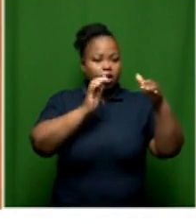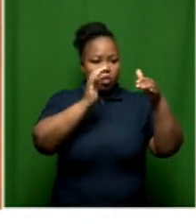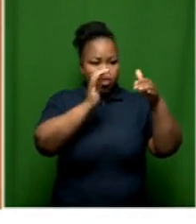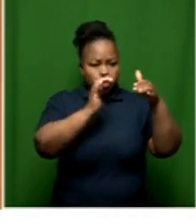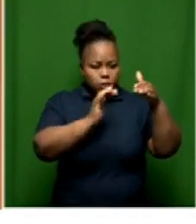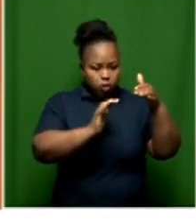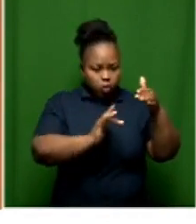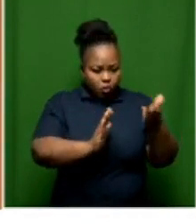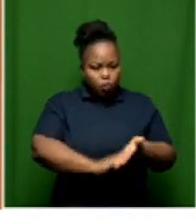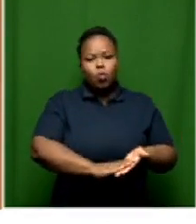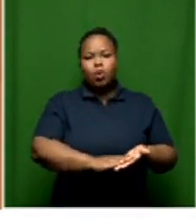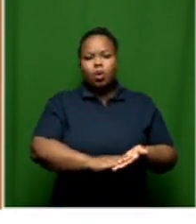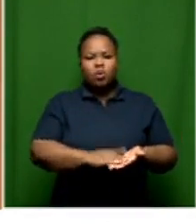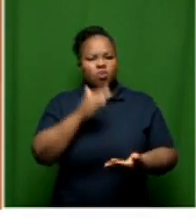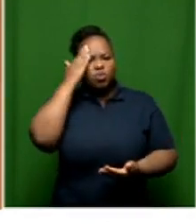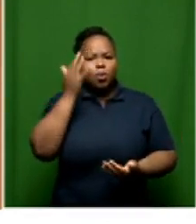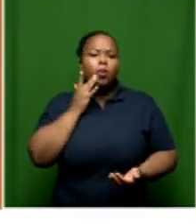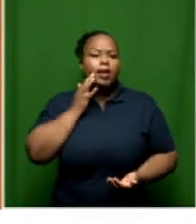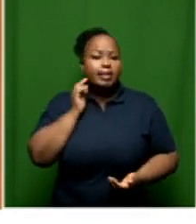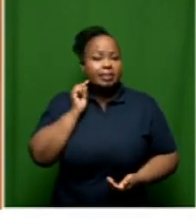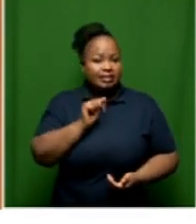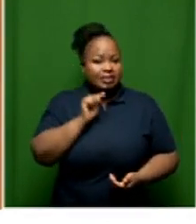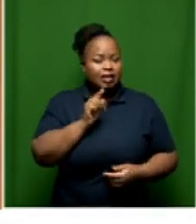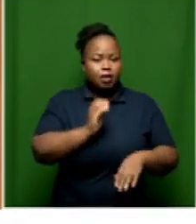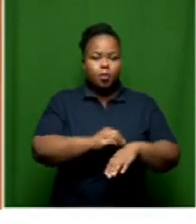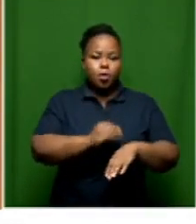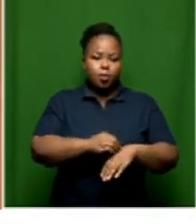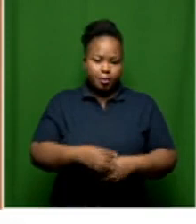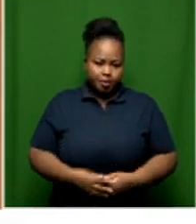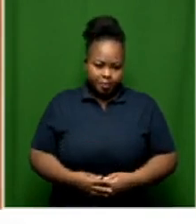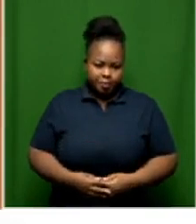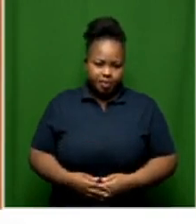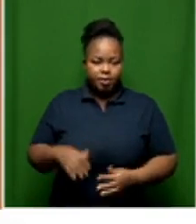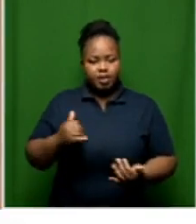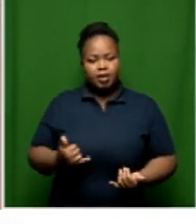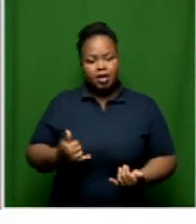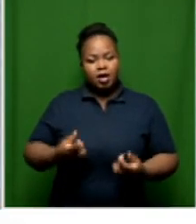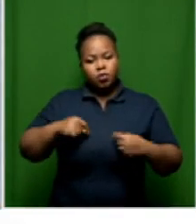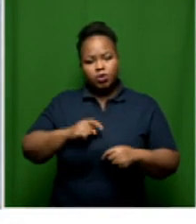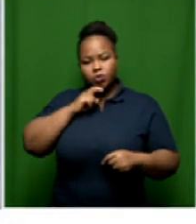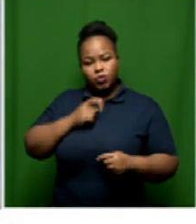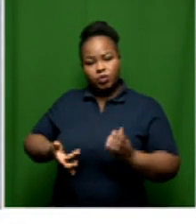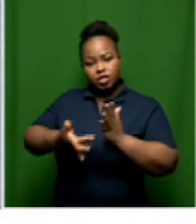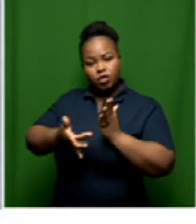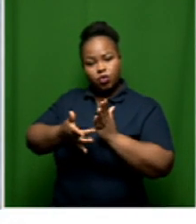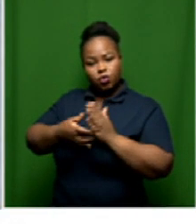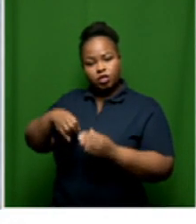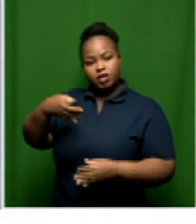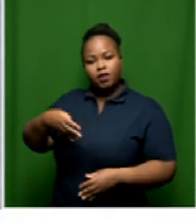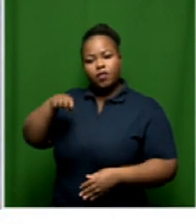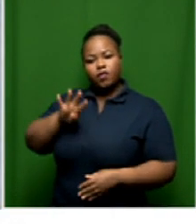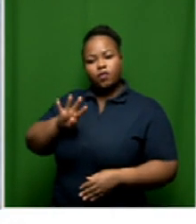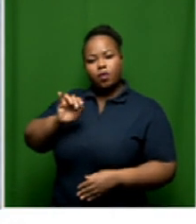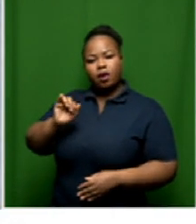And it's been the biggest problem. Now, we've taken an advantage of the fourth industrial revolution and came up with a